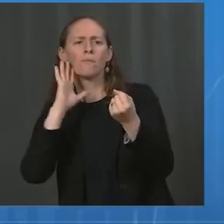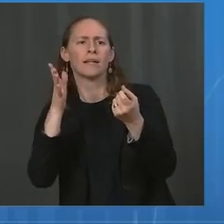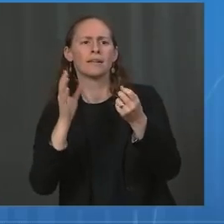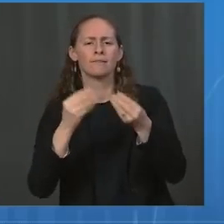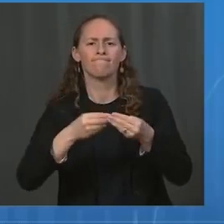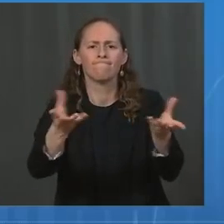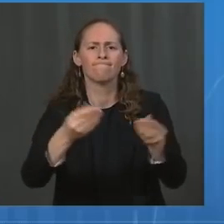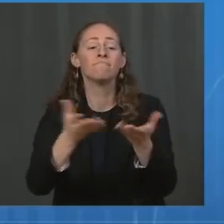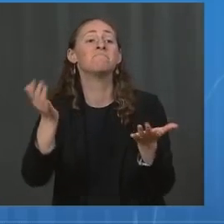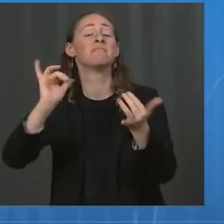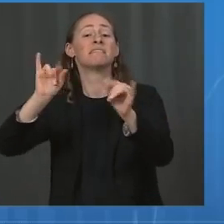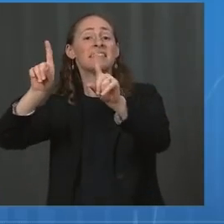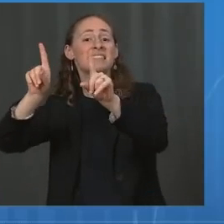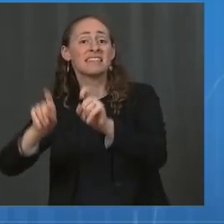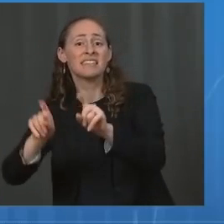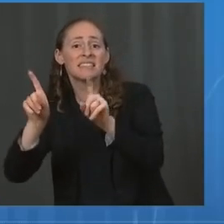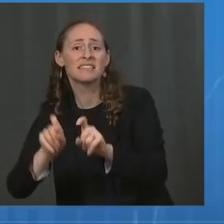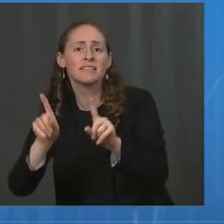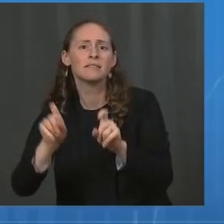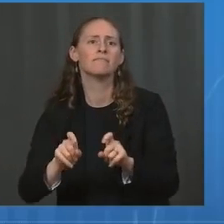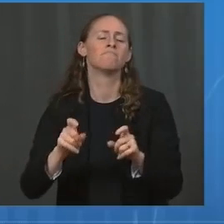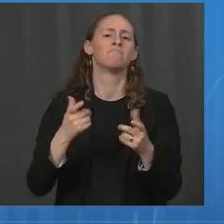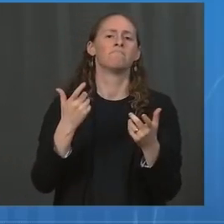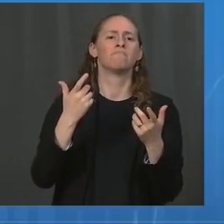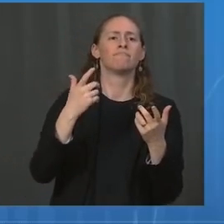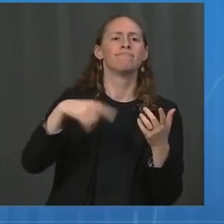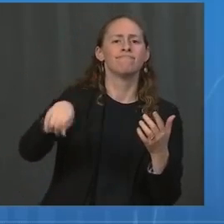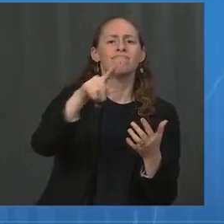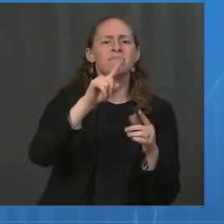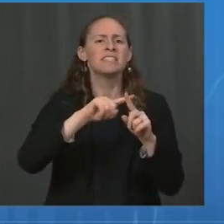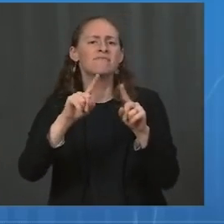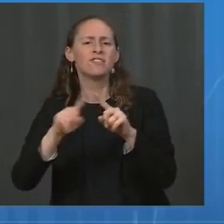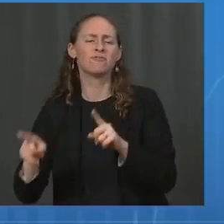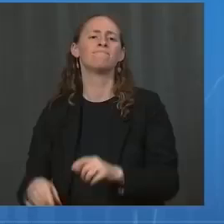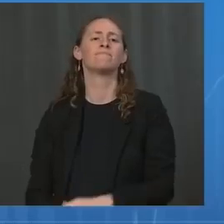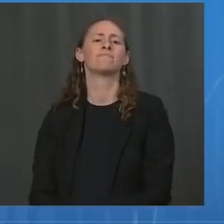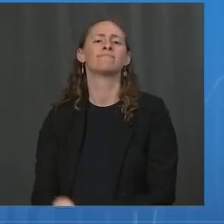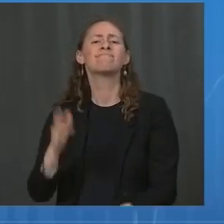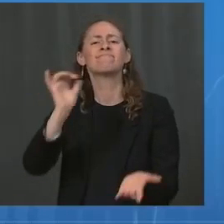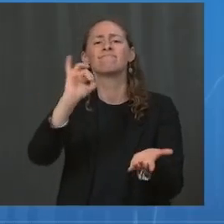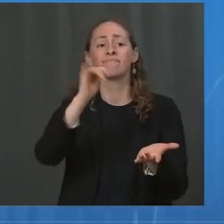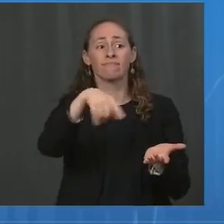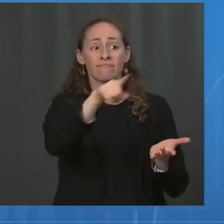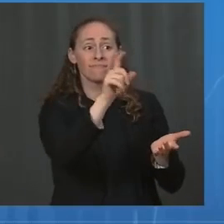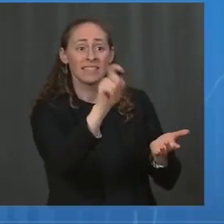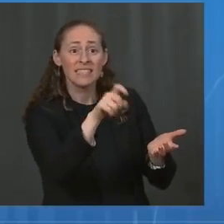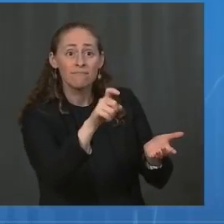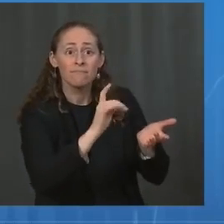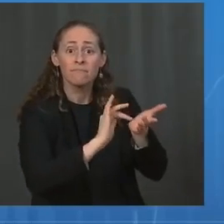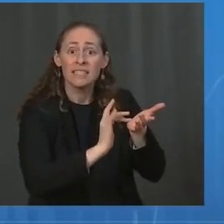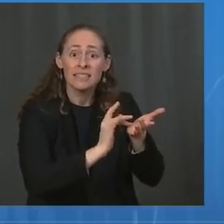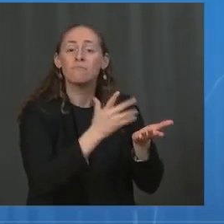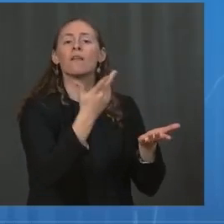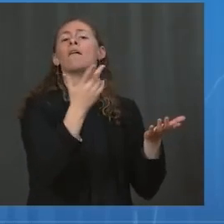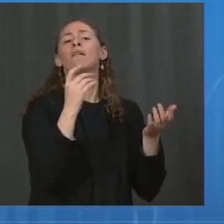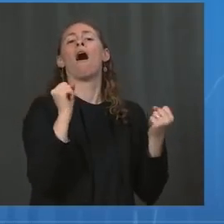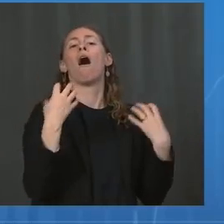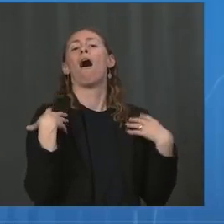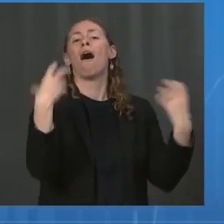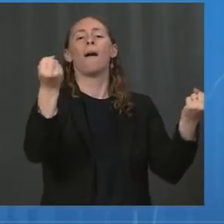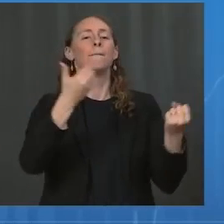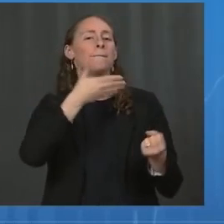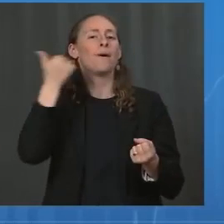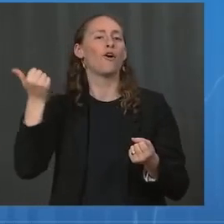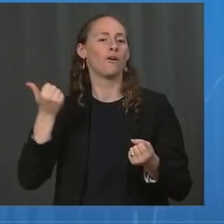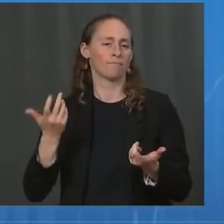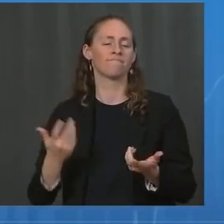importantly, expanded the use of lifesaving therapeutics. In fact, in the month of August, we shipped more than